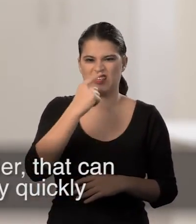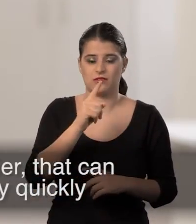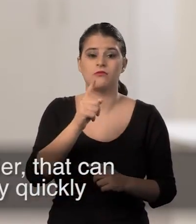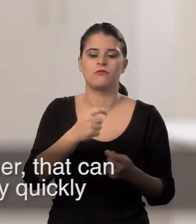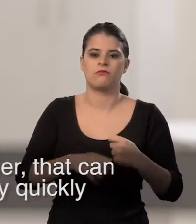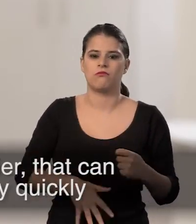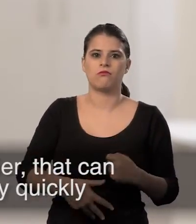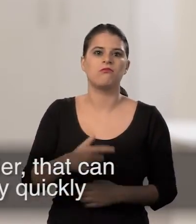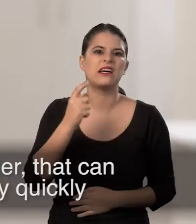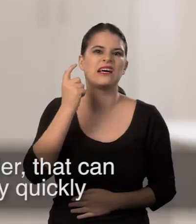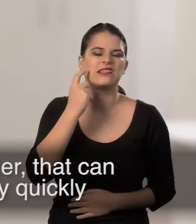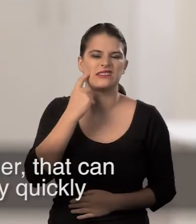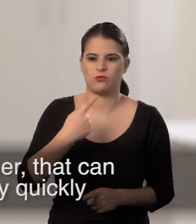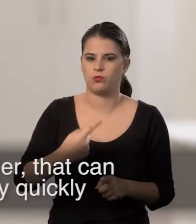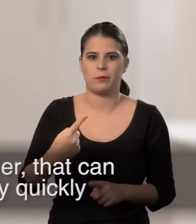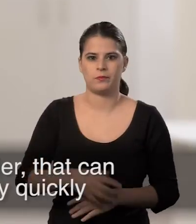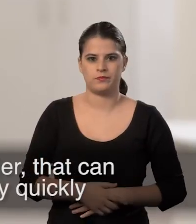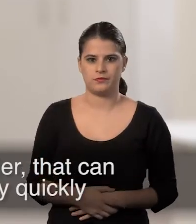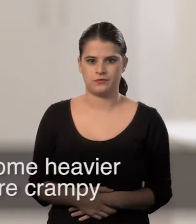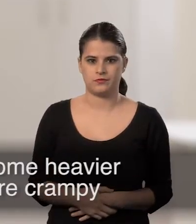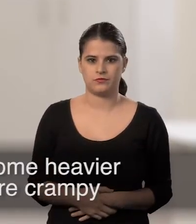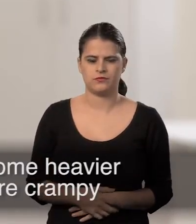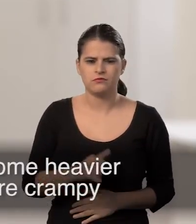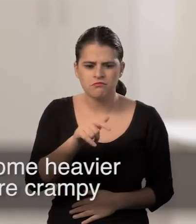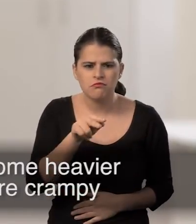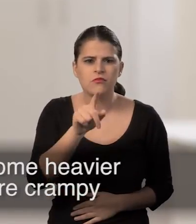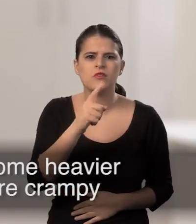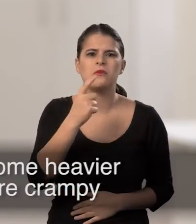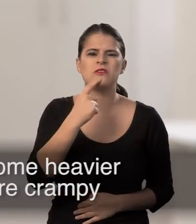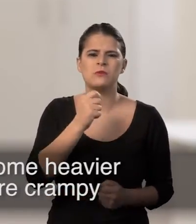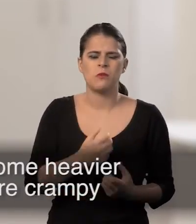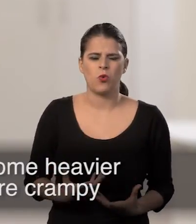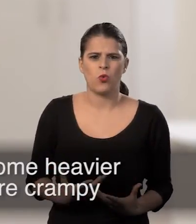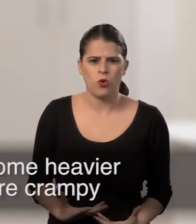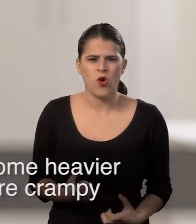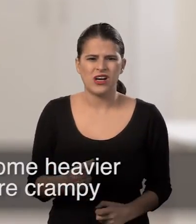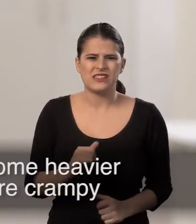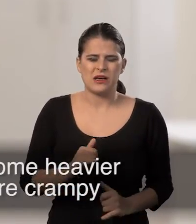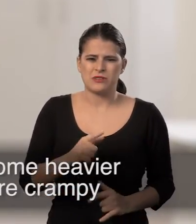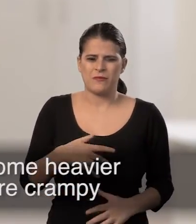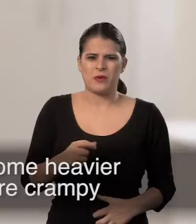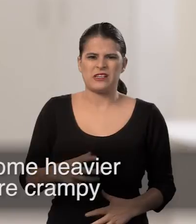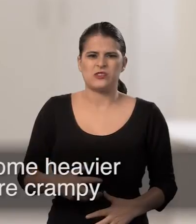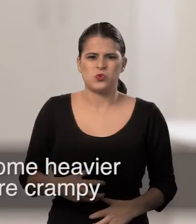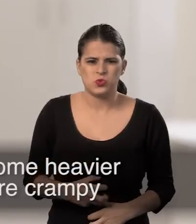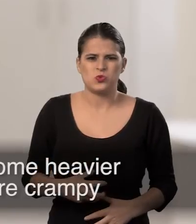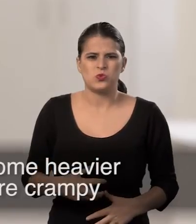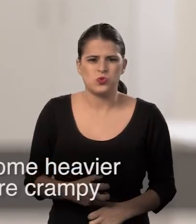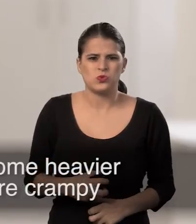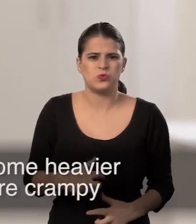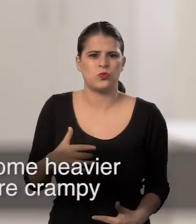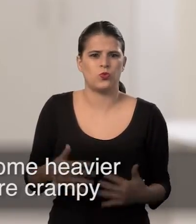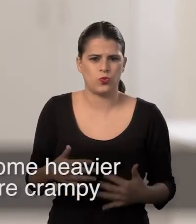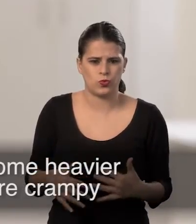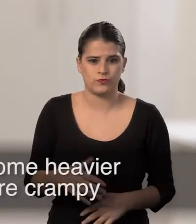that can be done and fertility returns very quickly. You may find that your periods become heavier, a little longer